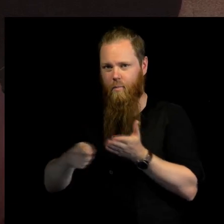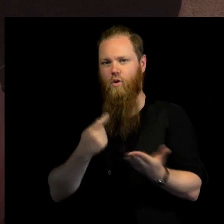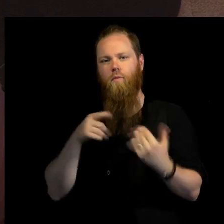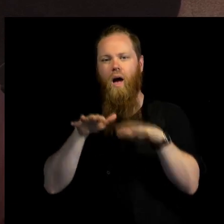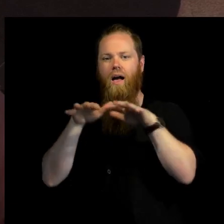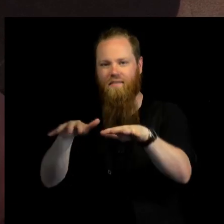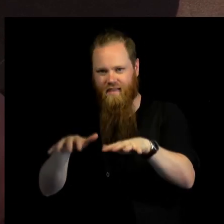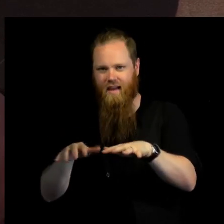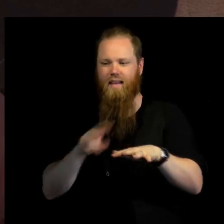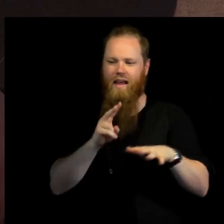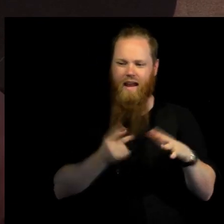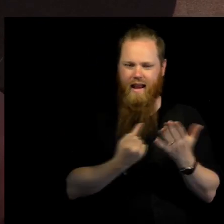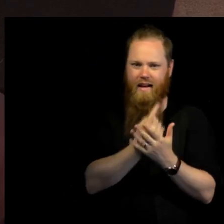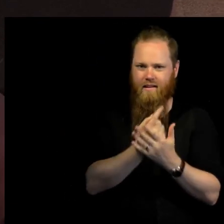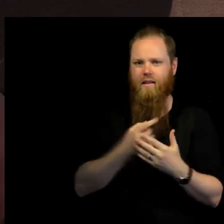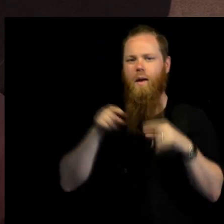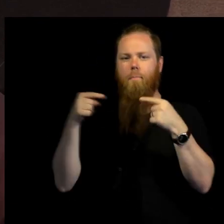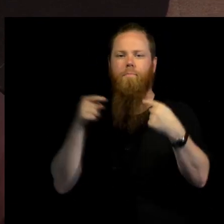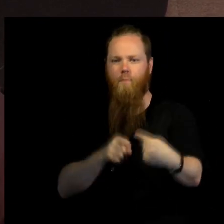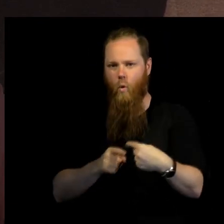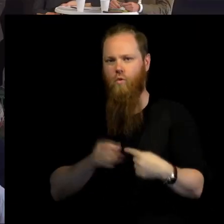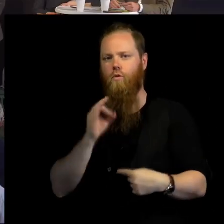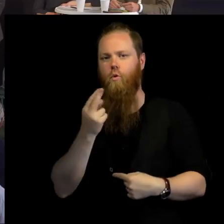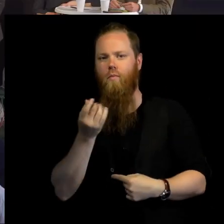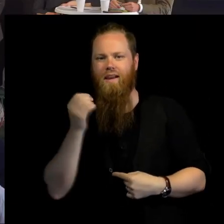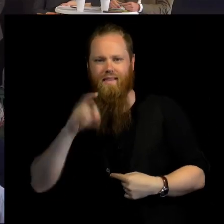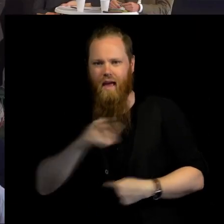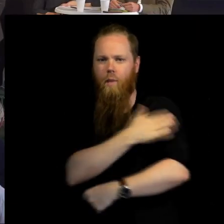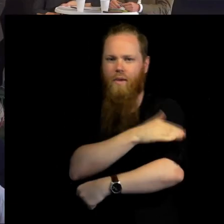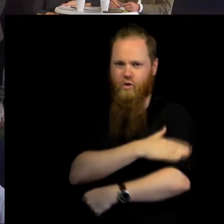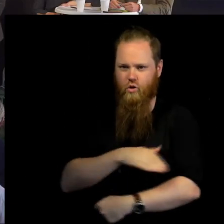against humanitarian personnel and assets.